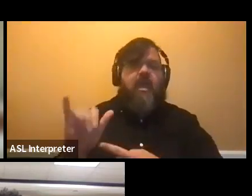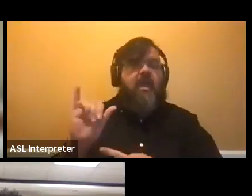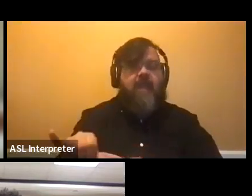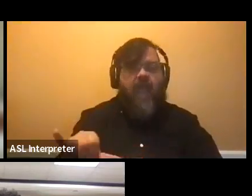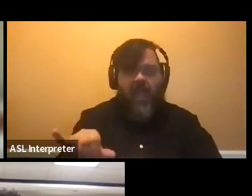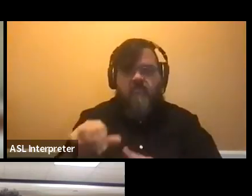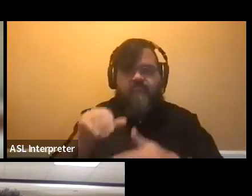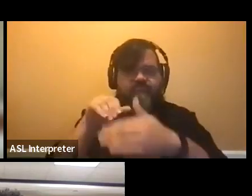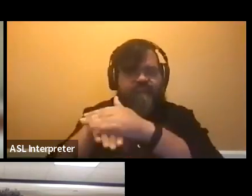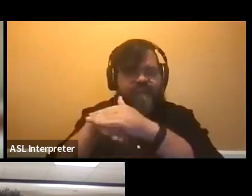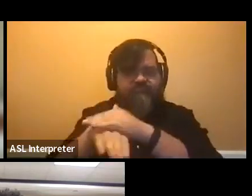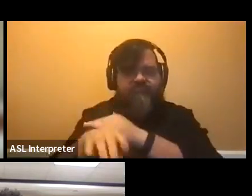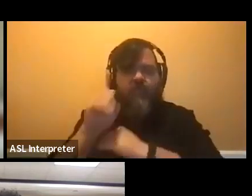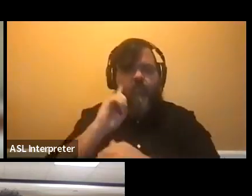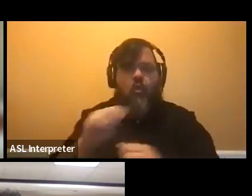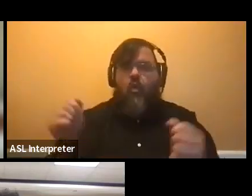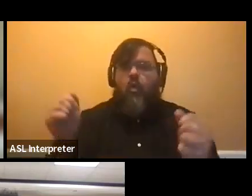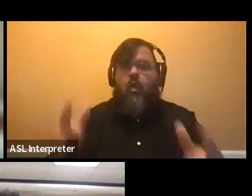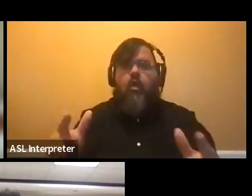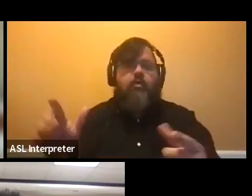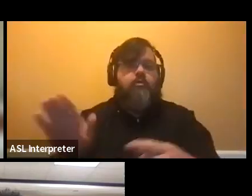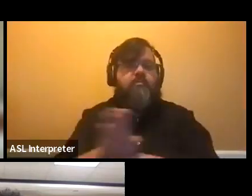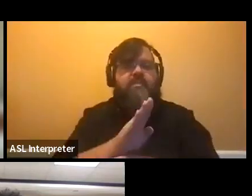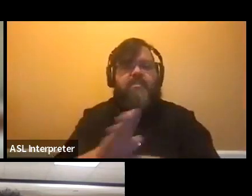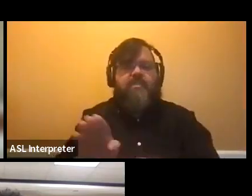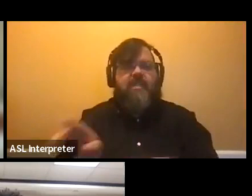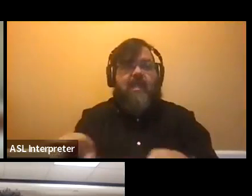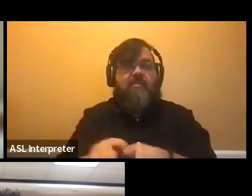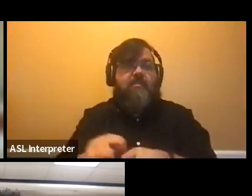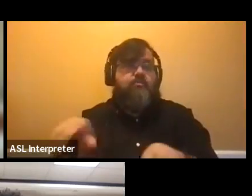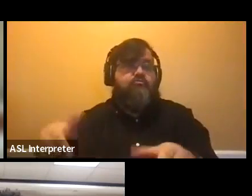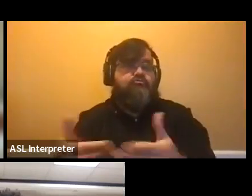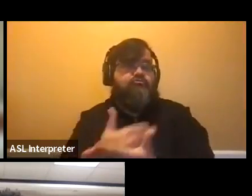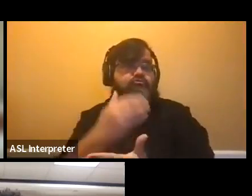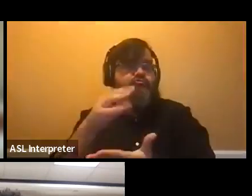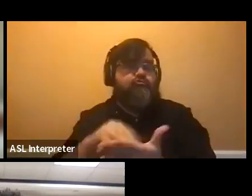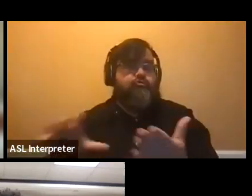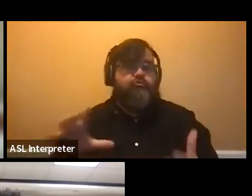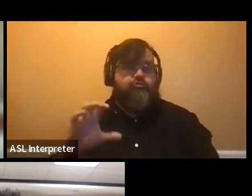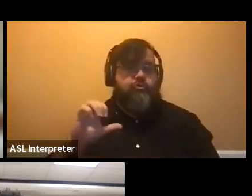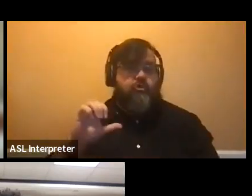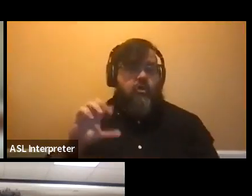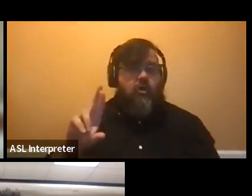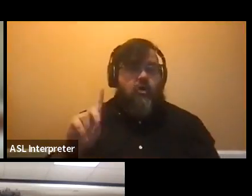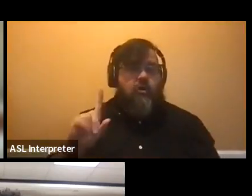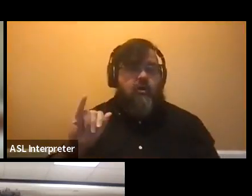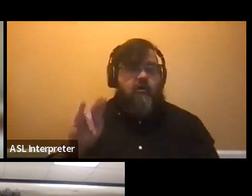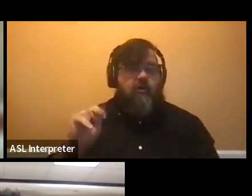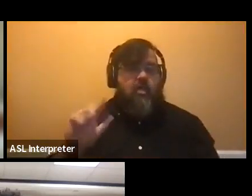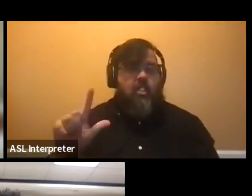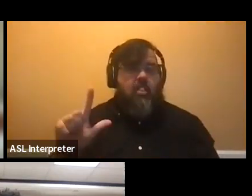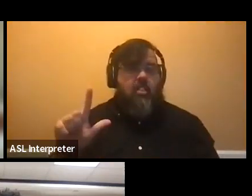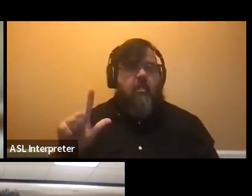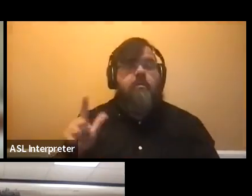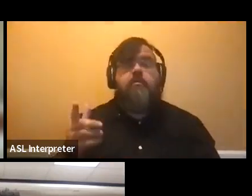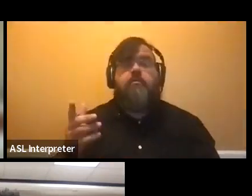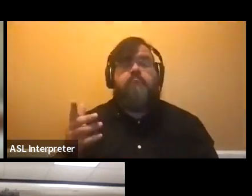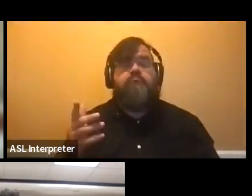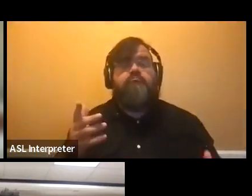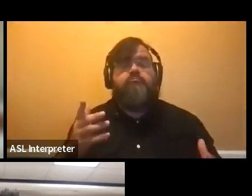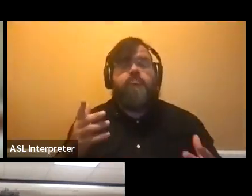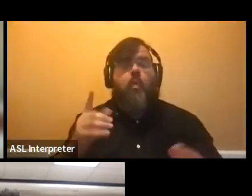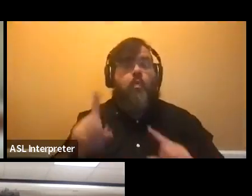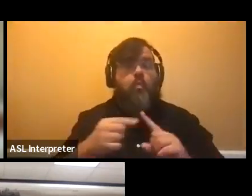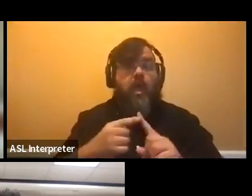business as a new card. So once you create an application, you'll be able to see it. It'll be